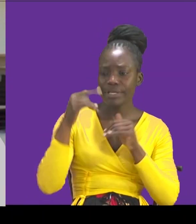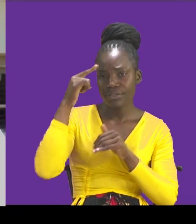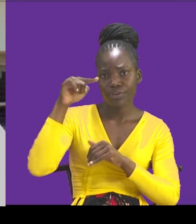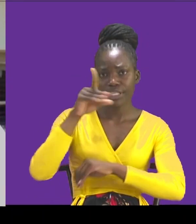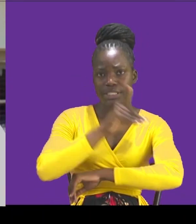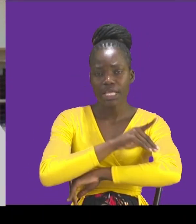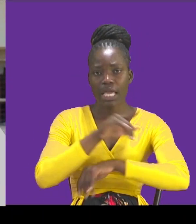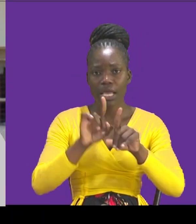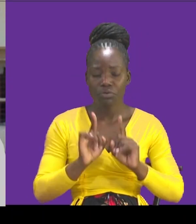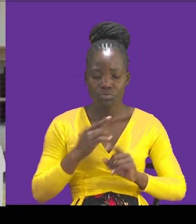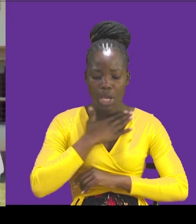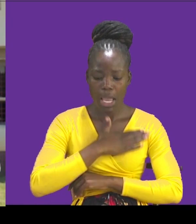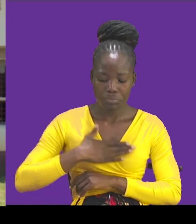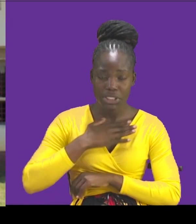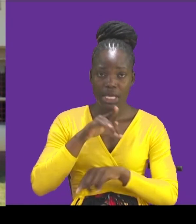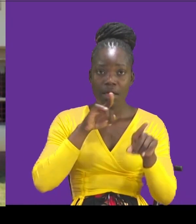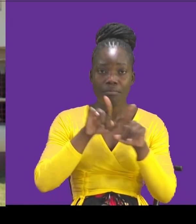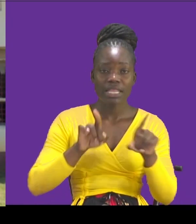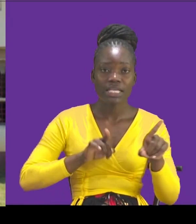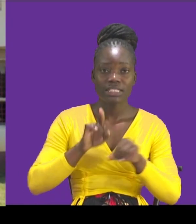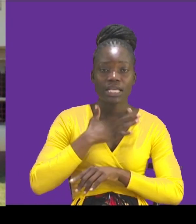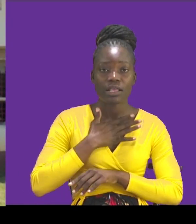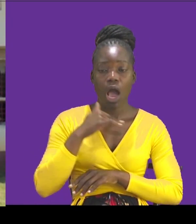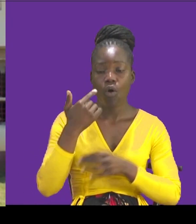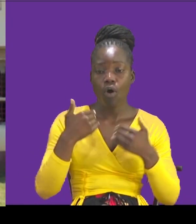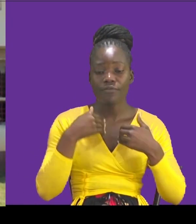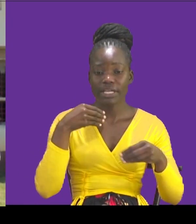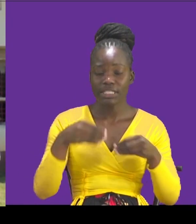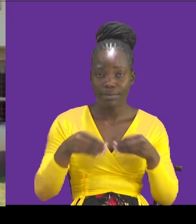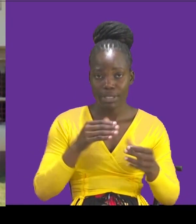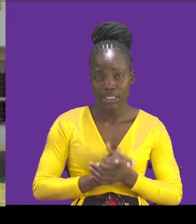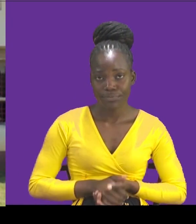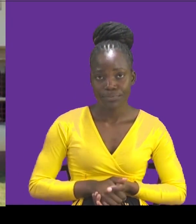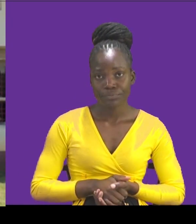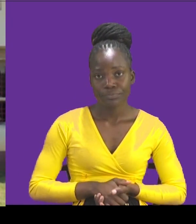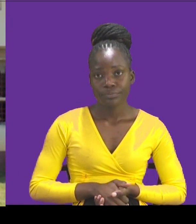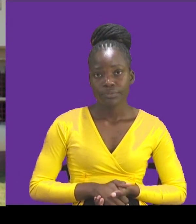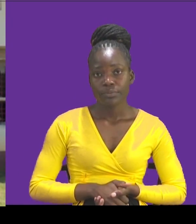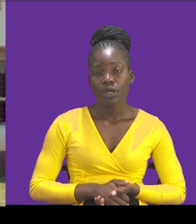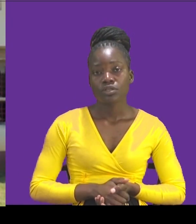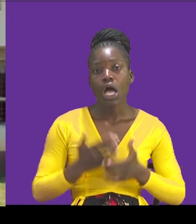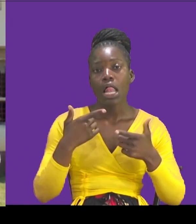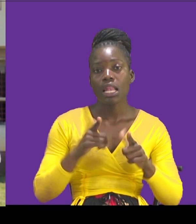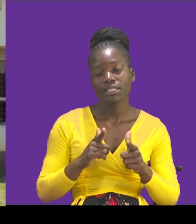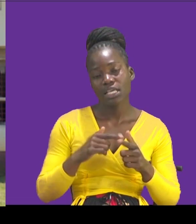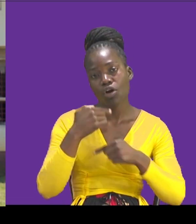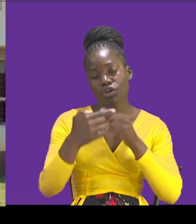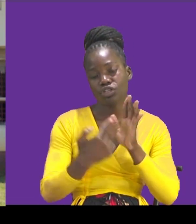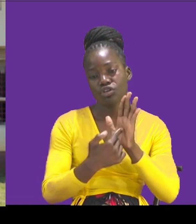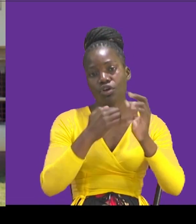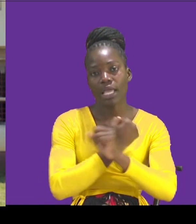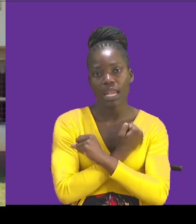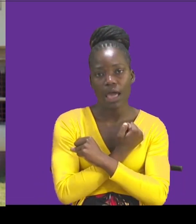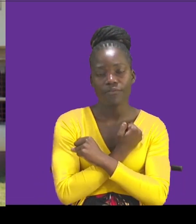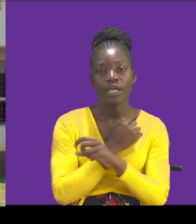appreciating our brothers and sisters who live differently. So let us keep spreading love. Let us